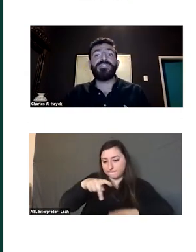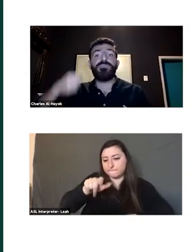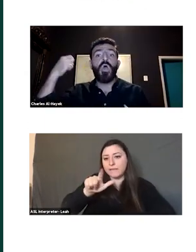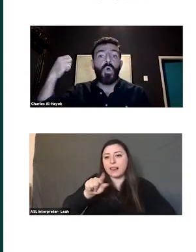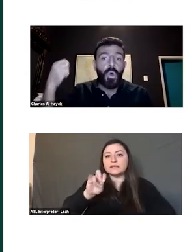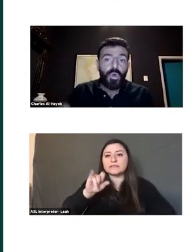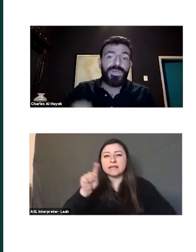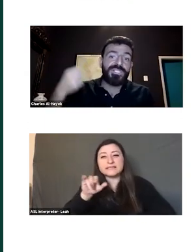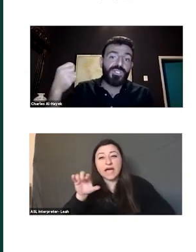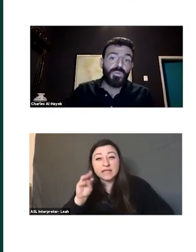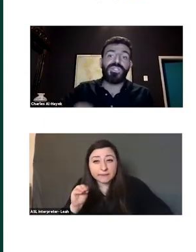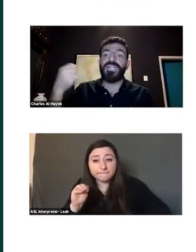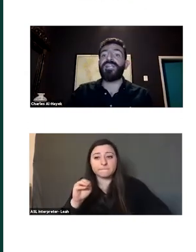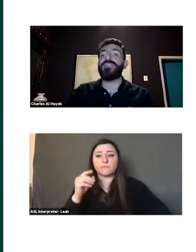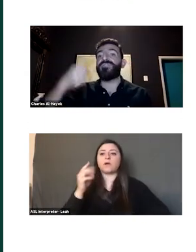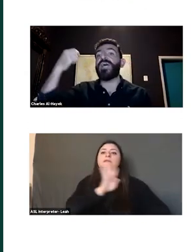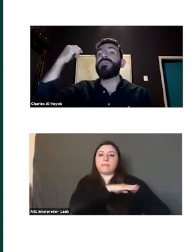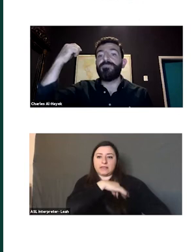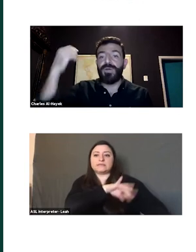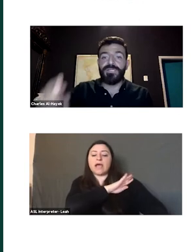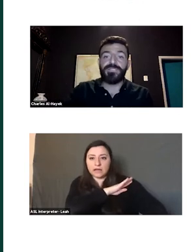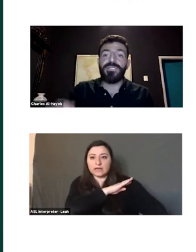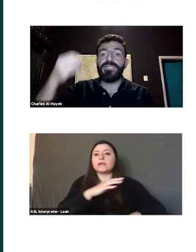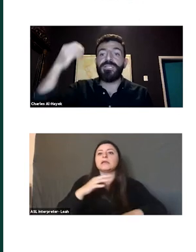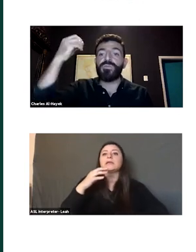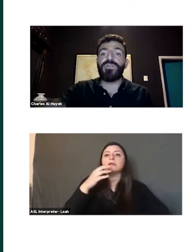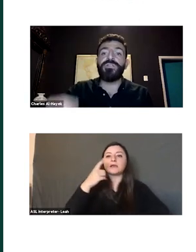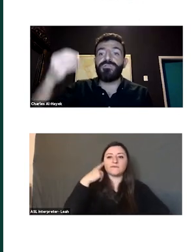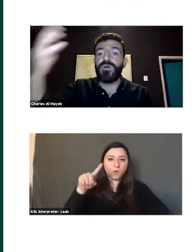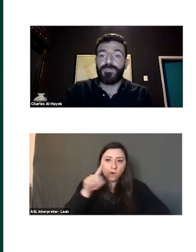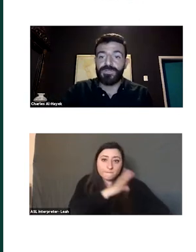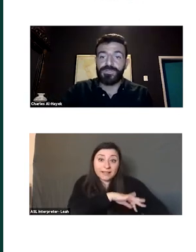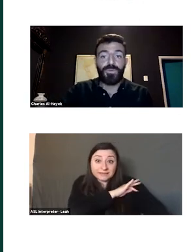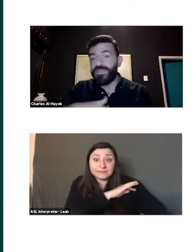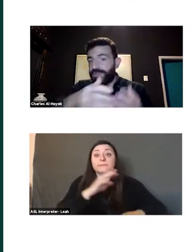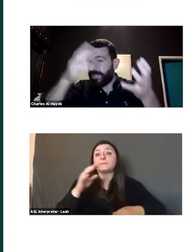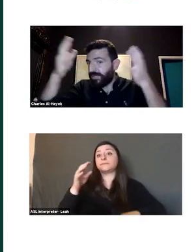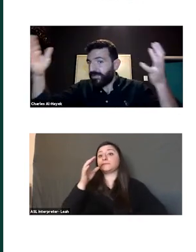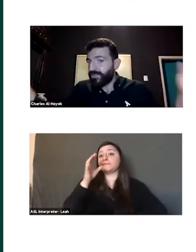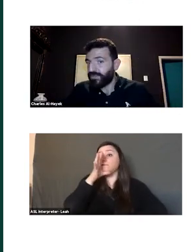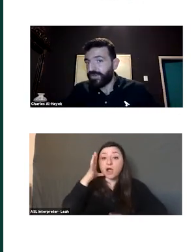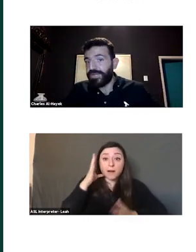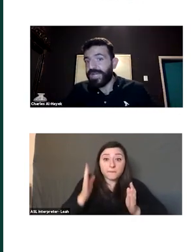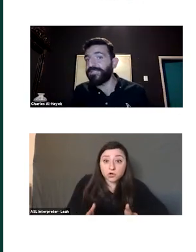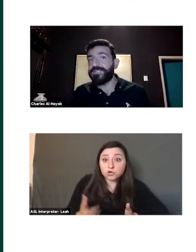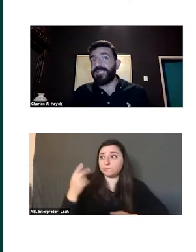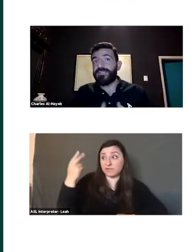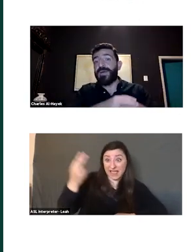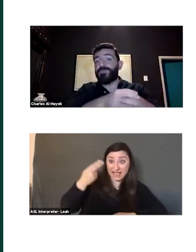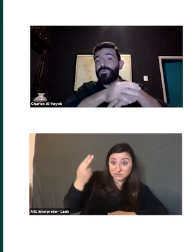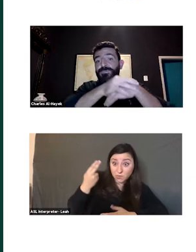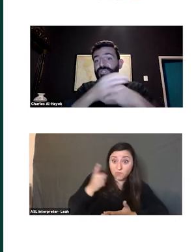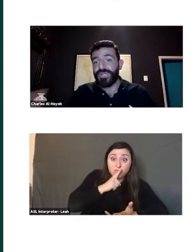Zionism always used the narrative that Palestinians weren't farmers, whether the historical reality